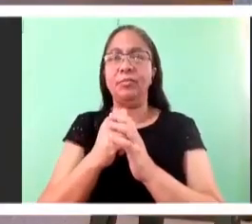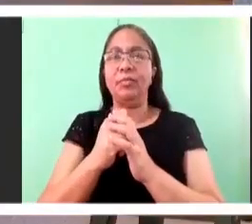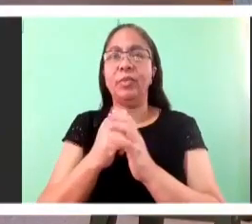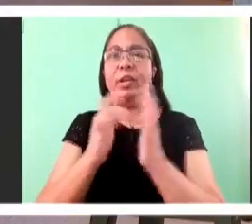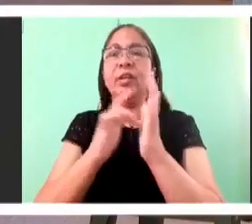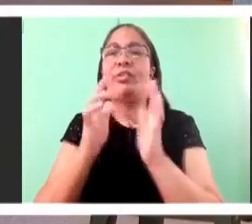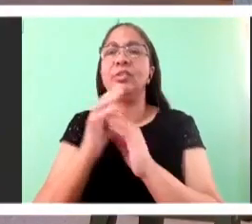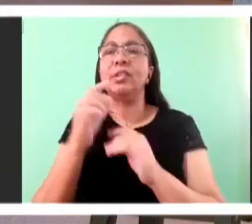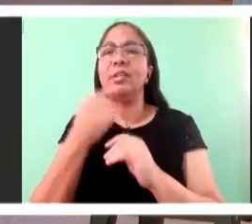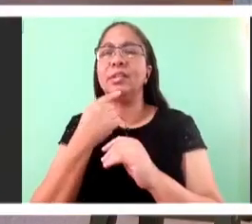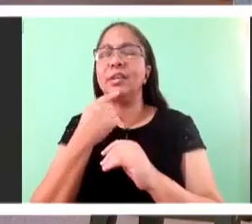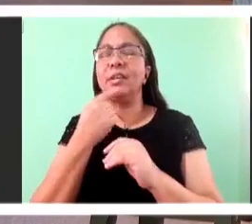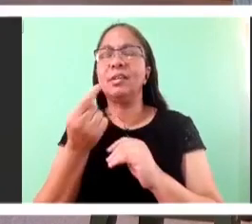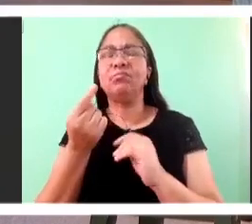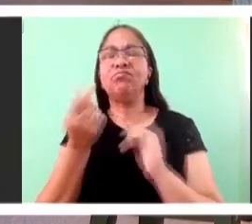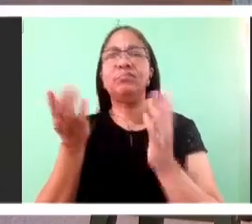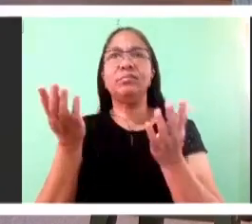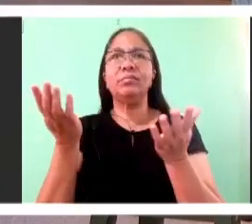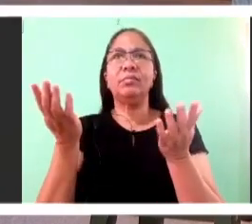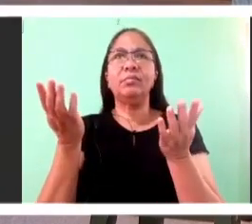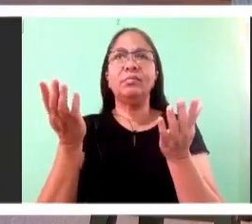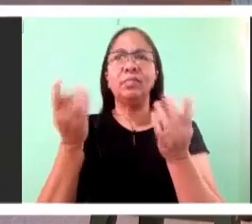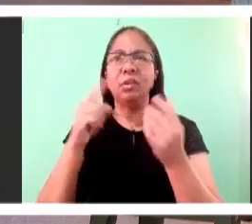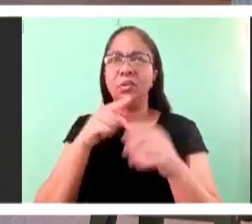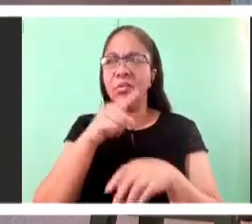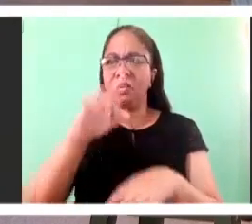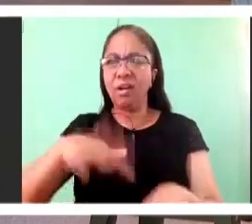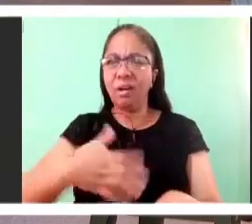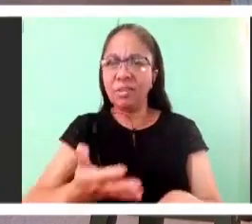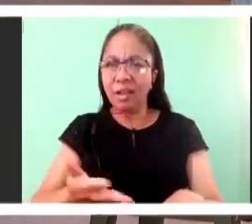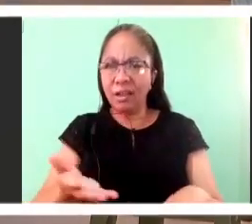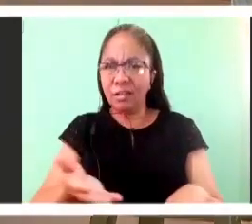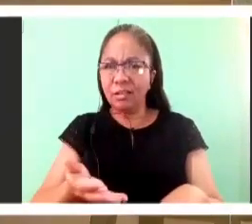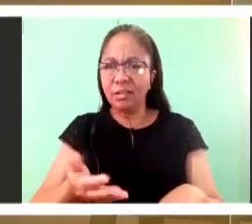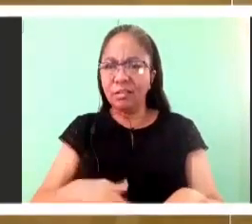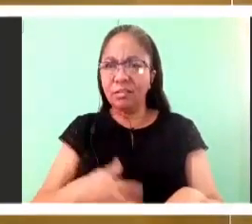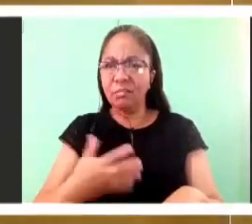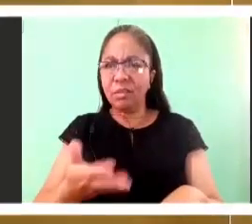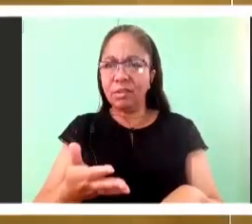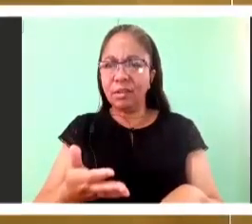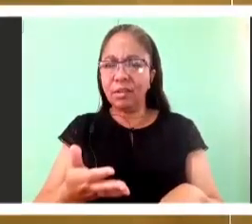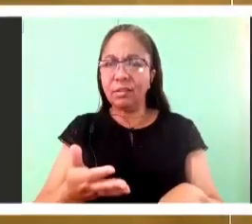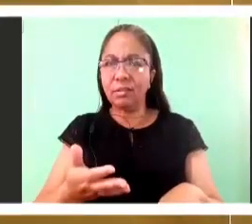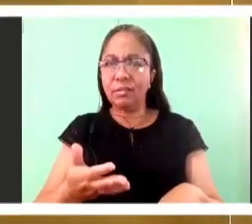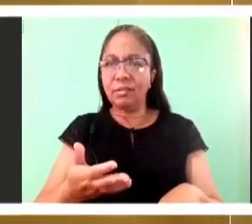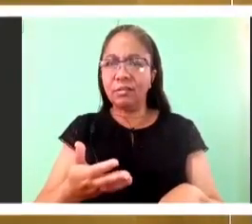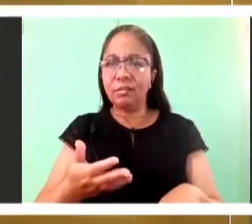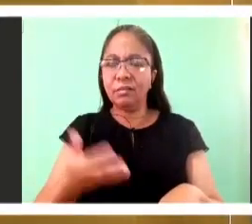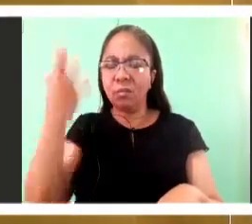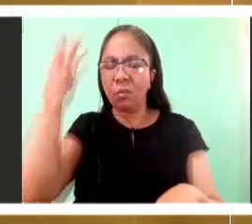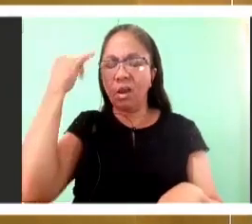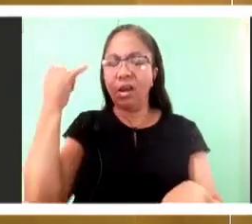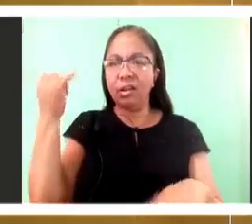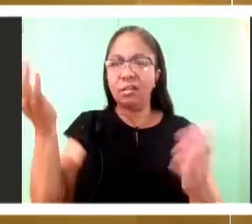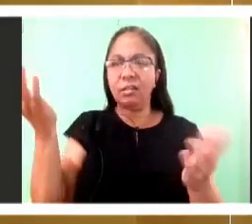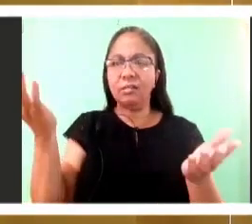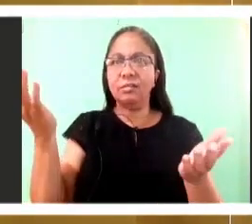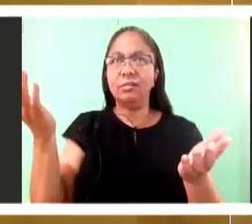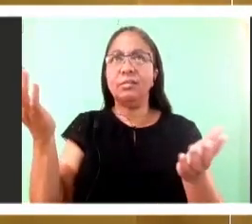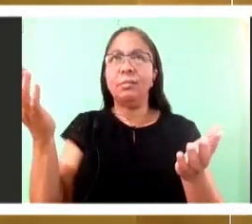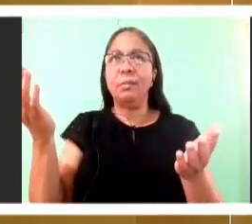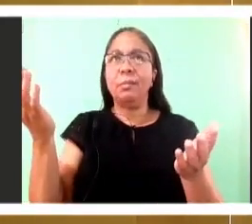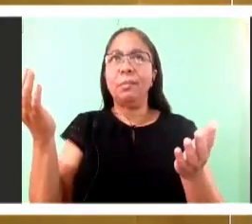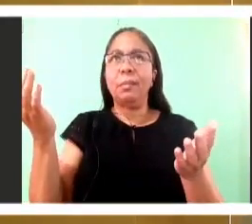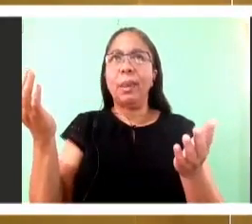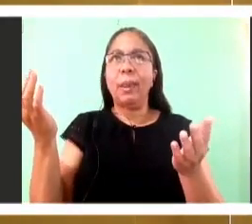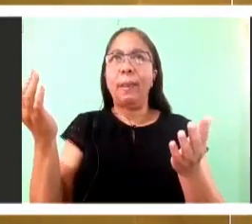expect us to soften now. But he takes it out. What if you should see the Son of Man ascend to where he was before?